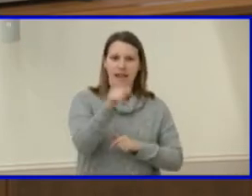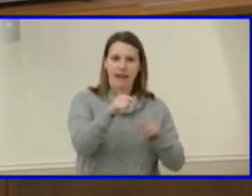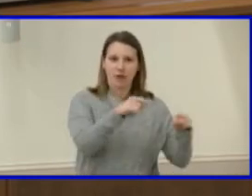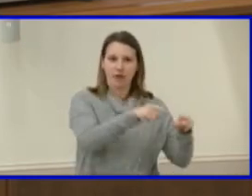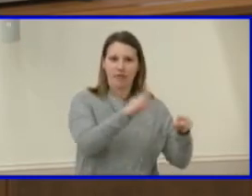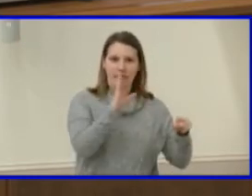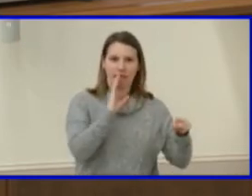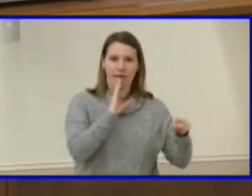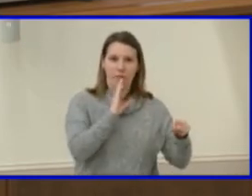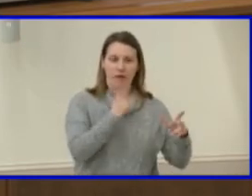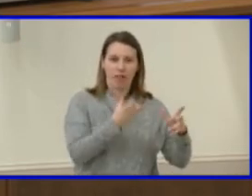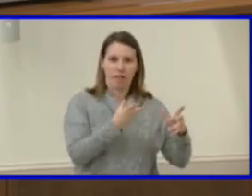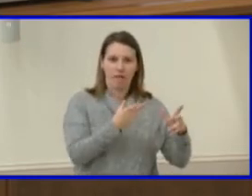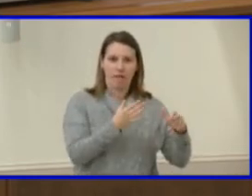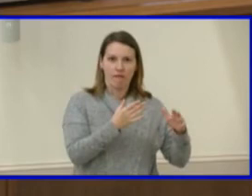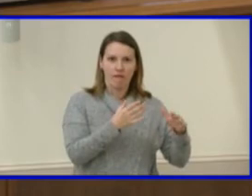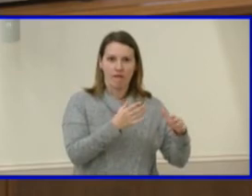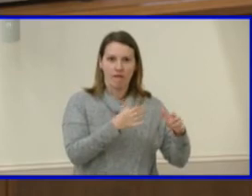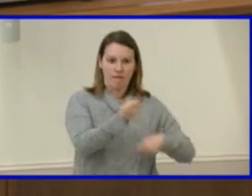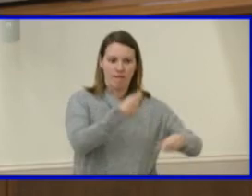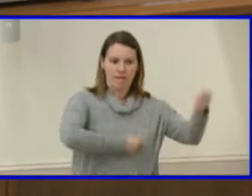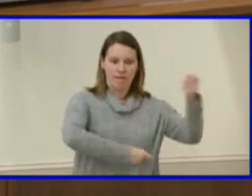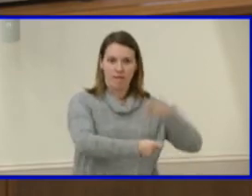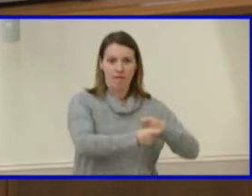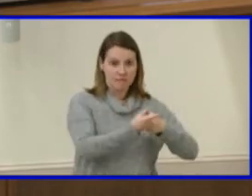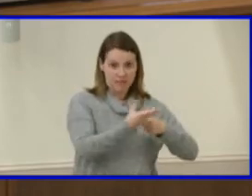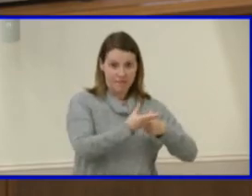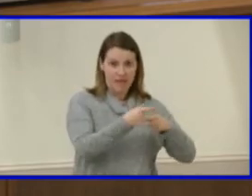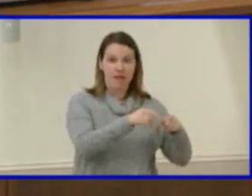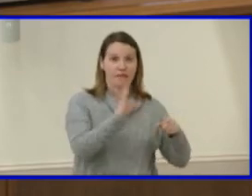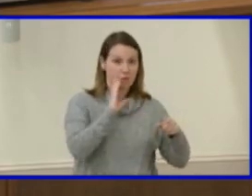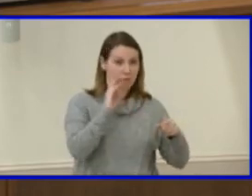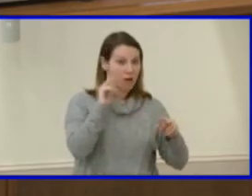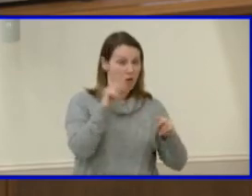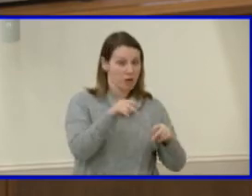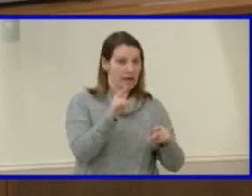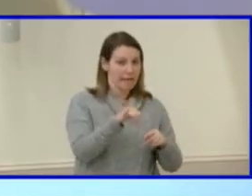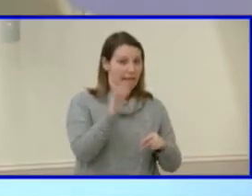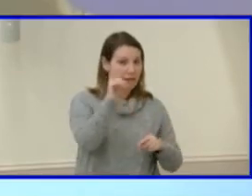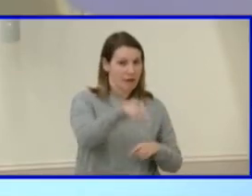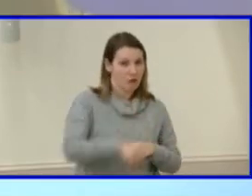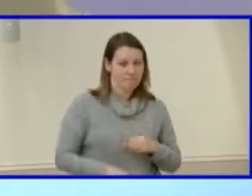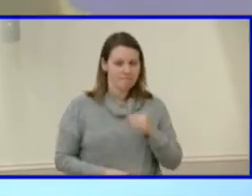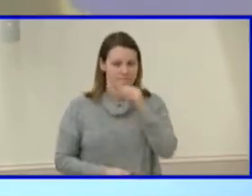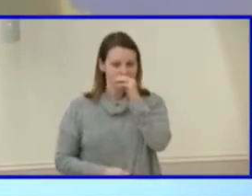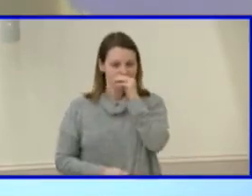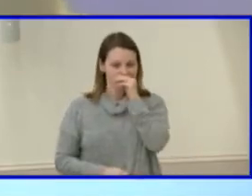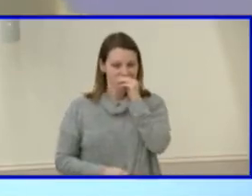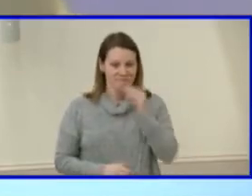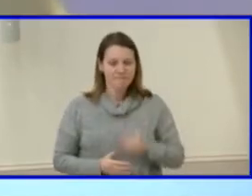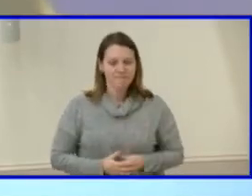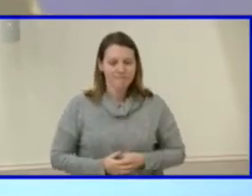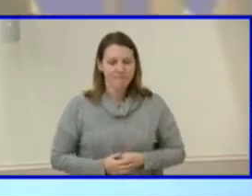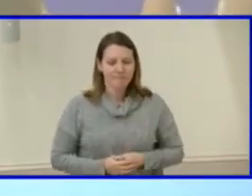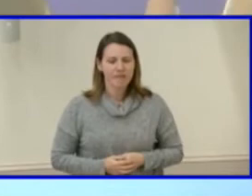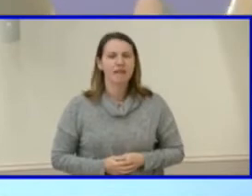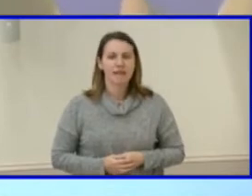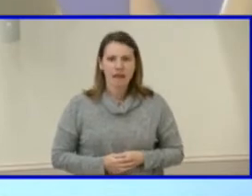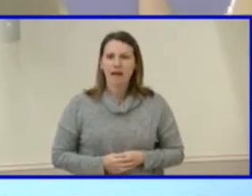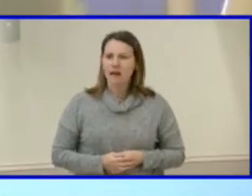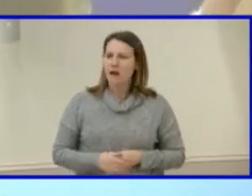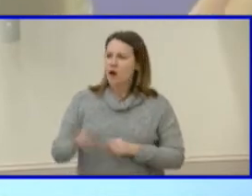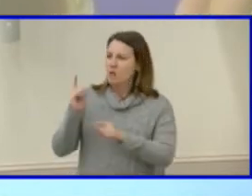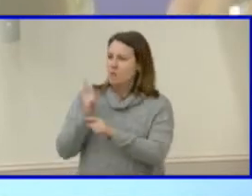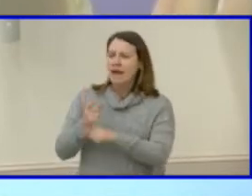be looking to boost the components considered. Right. Well, and I think it's really important to note that we had,